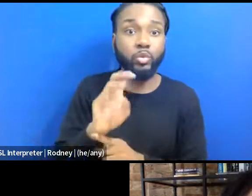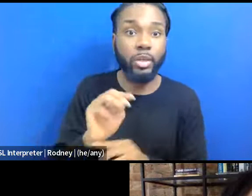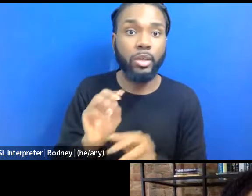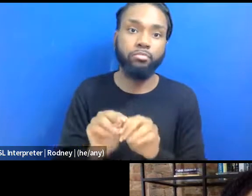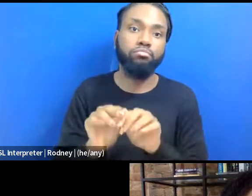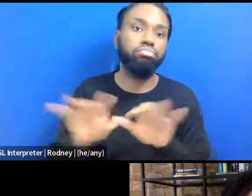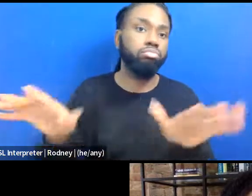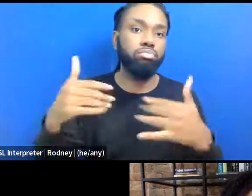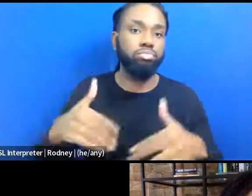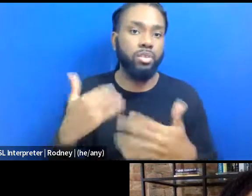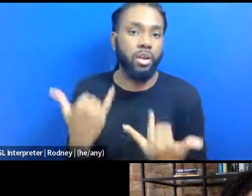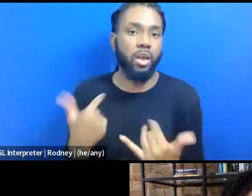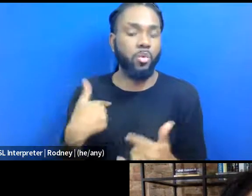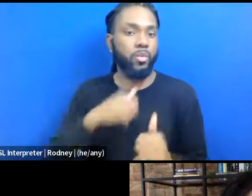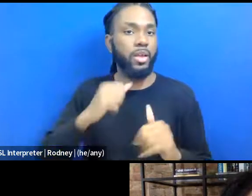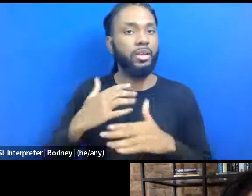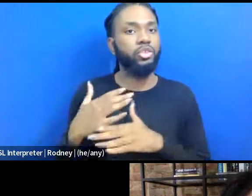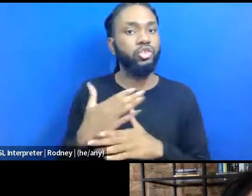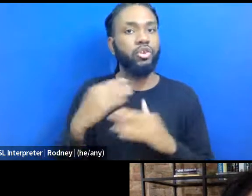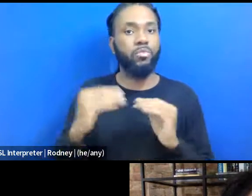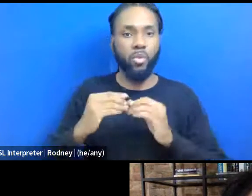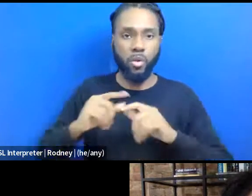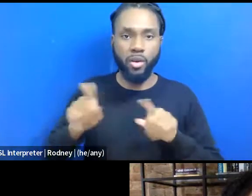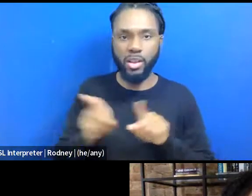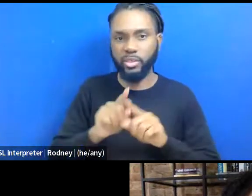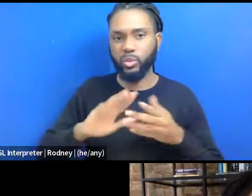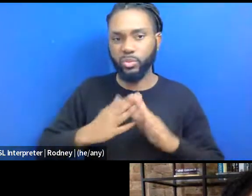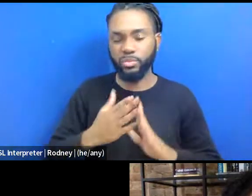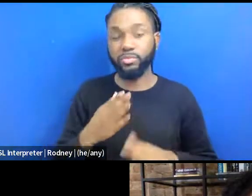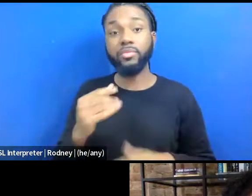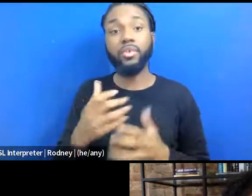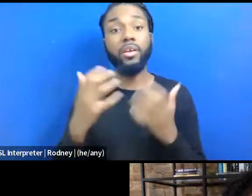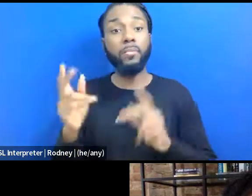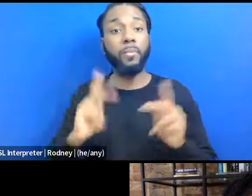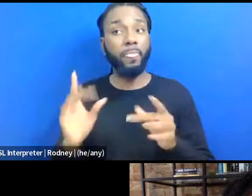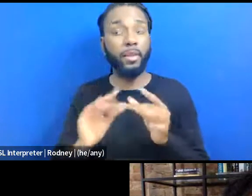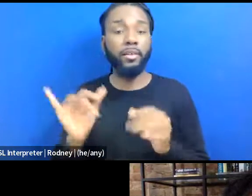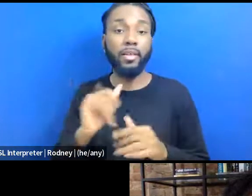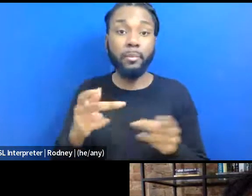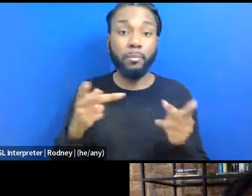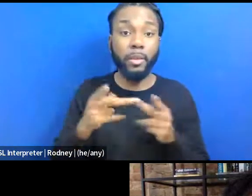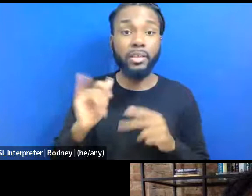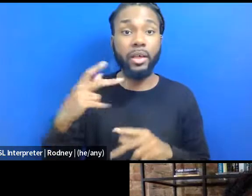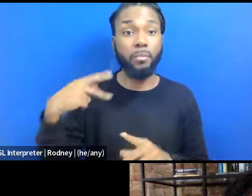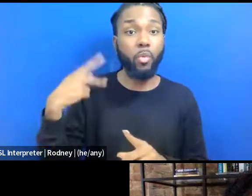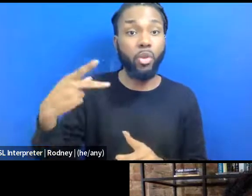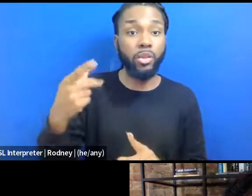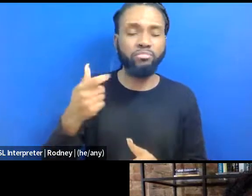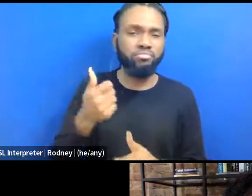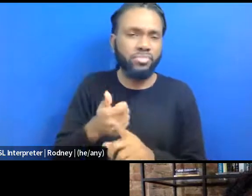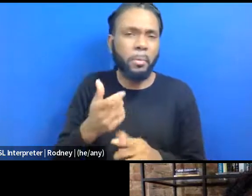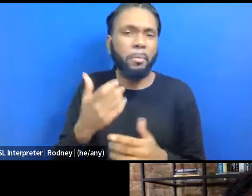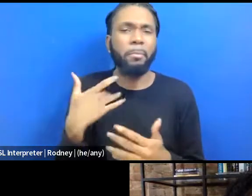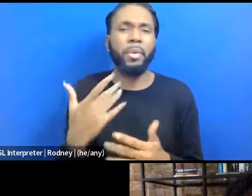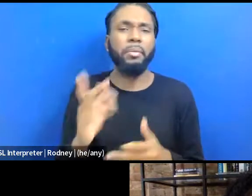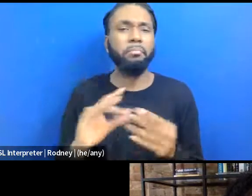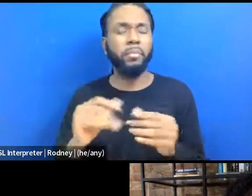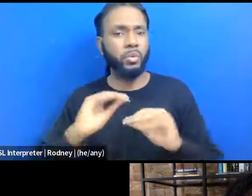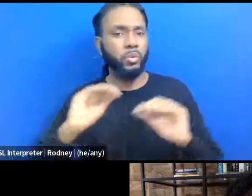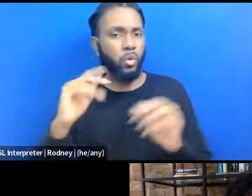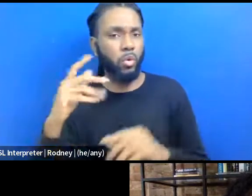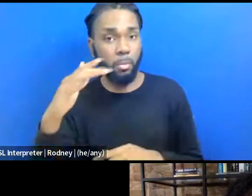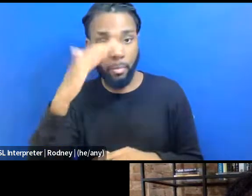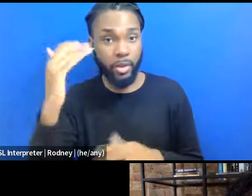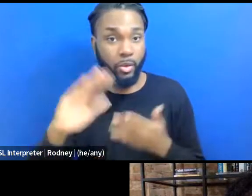more collectively as community. And a lot of people say like places like Portland, like there is no Black community. Well, with the